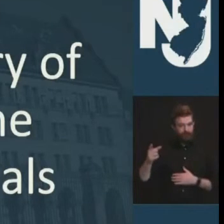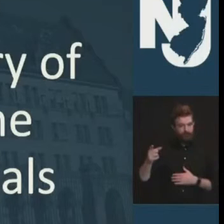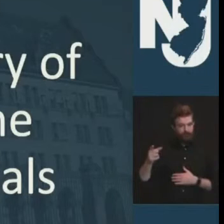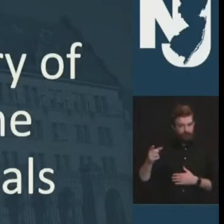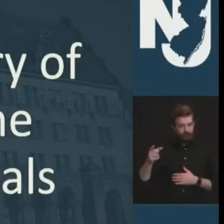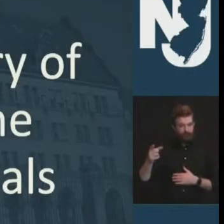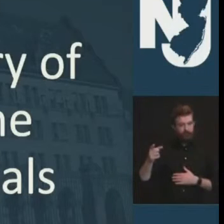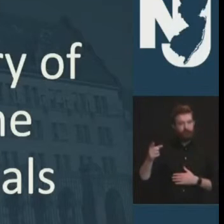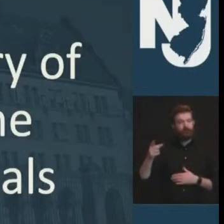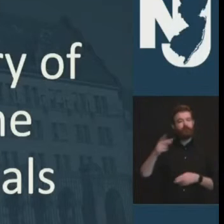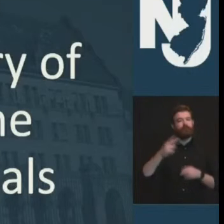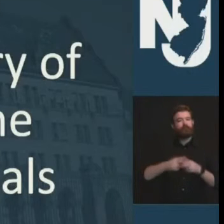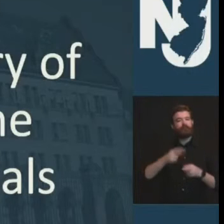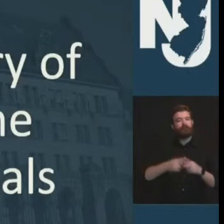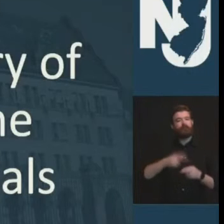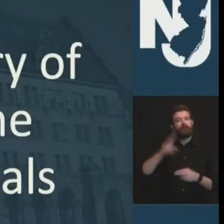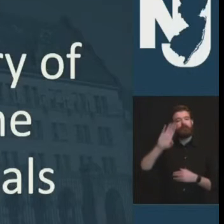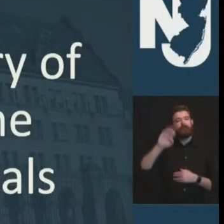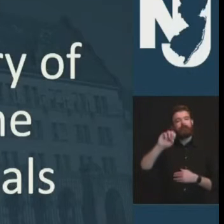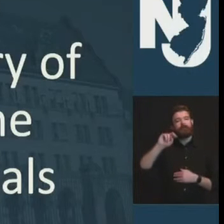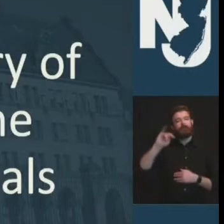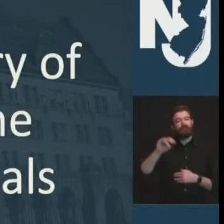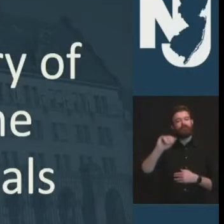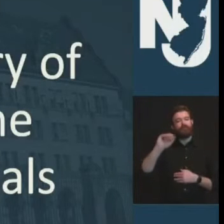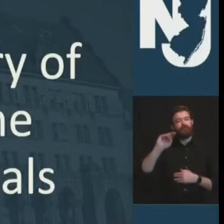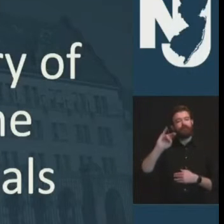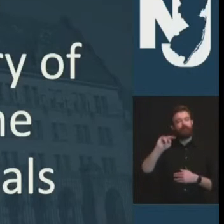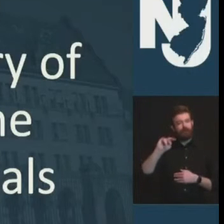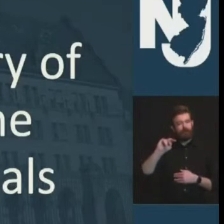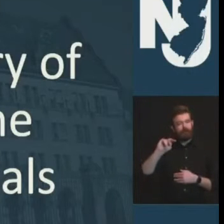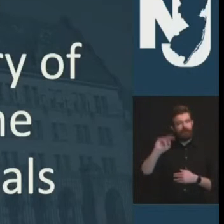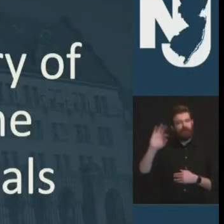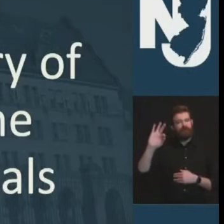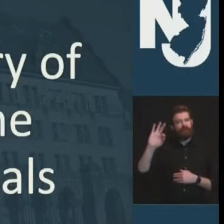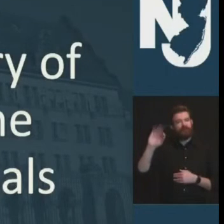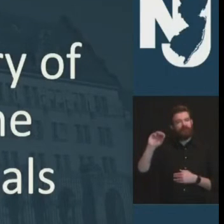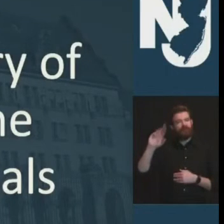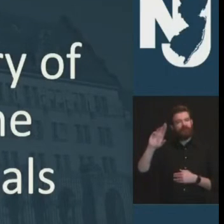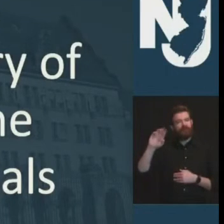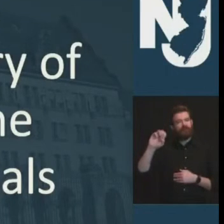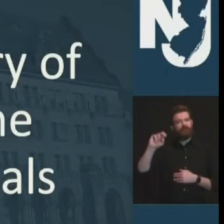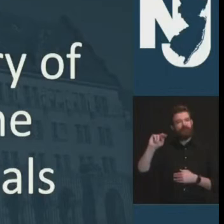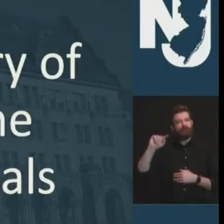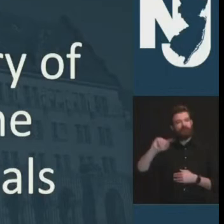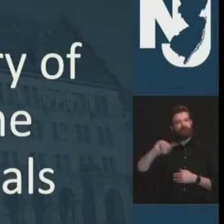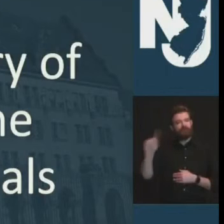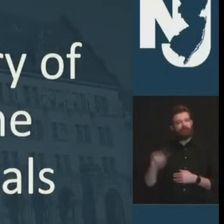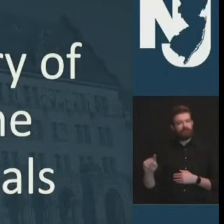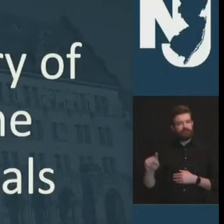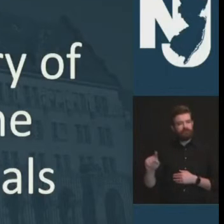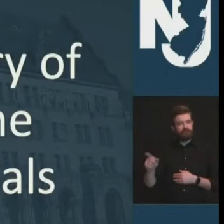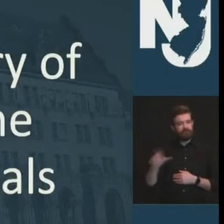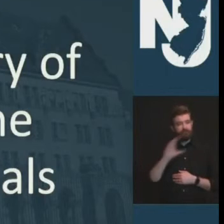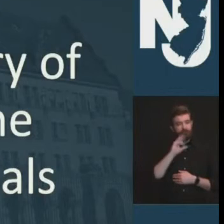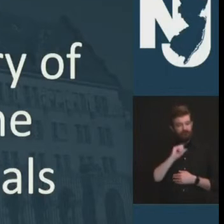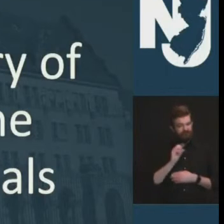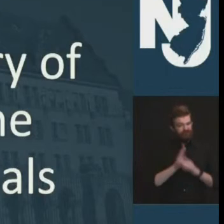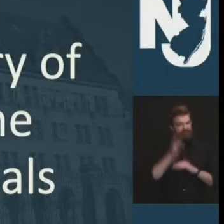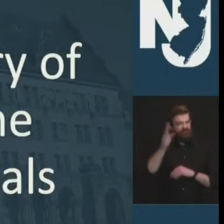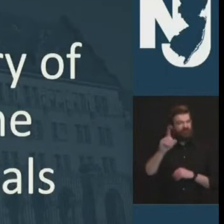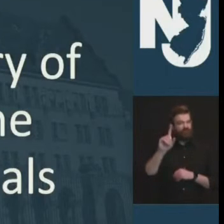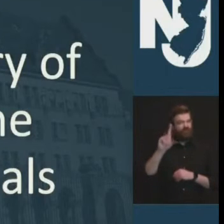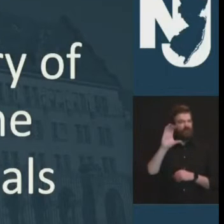he survives to this day he is 100 years old and we had the honor the tremendous honor of getting to know him during